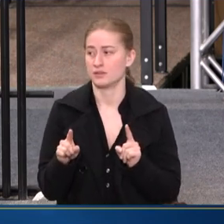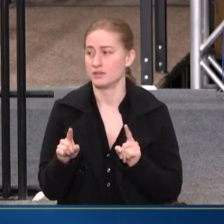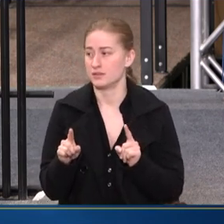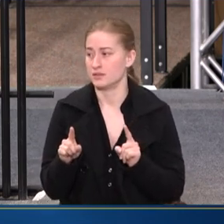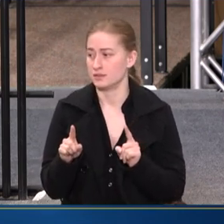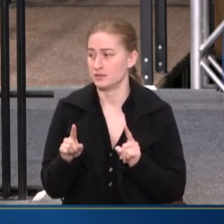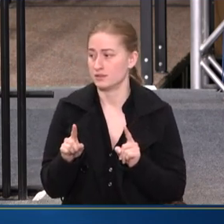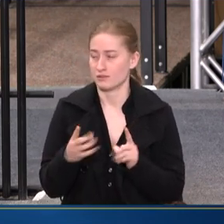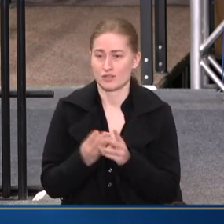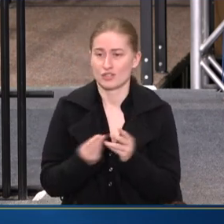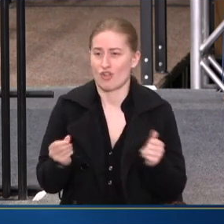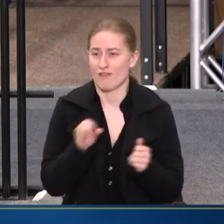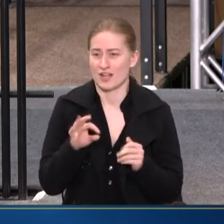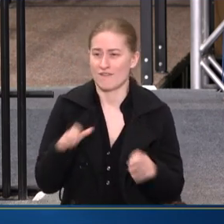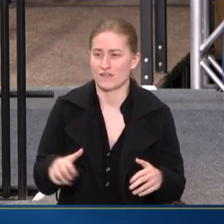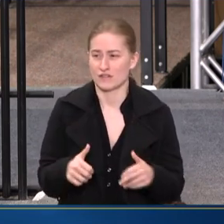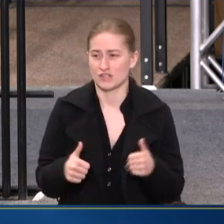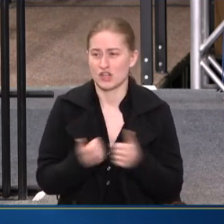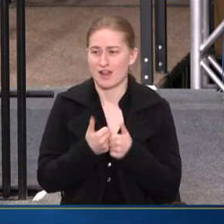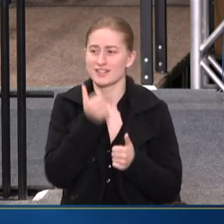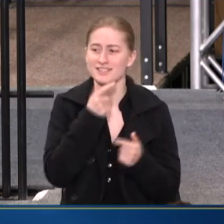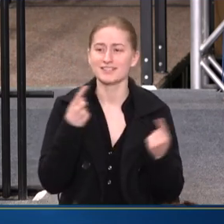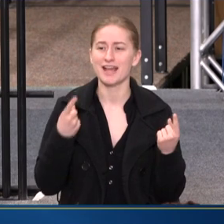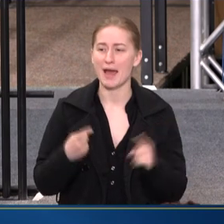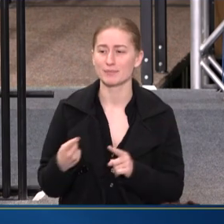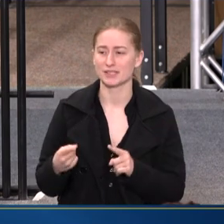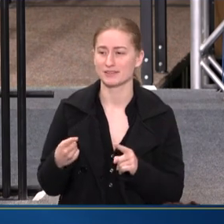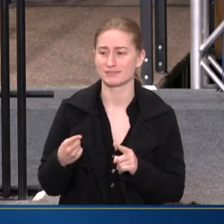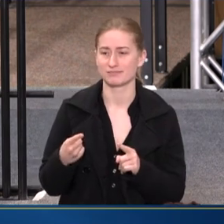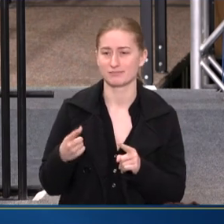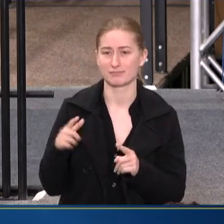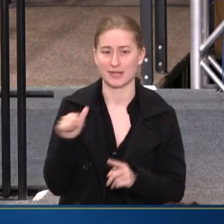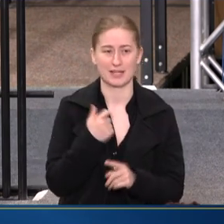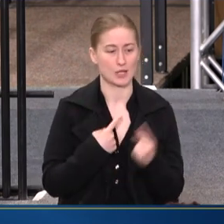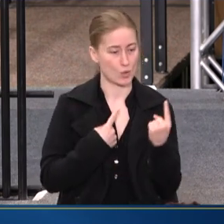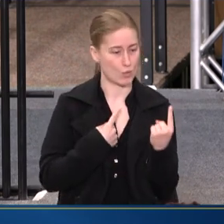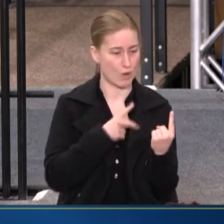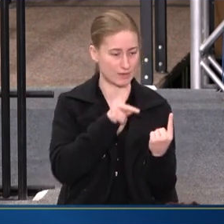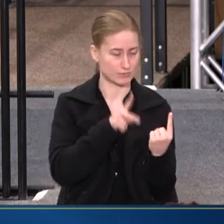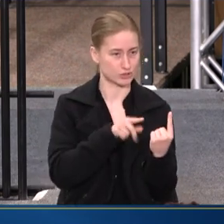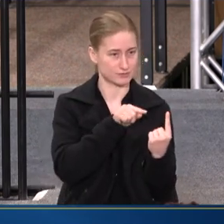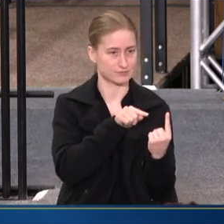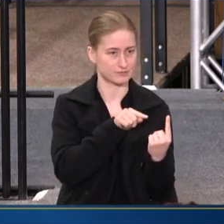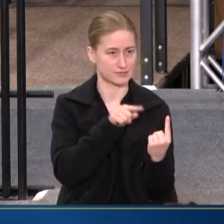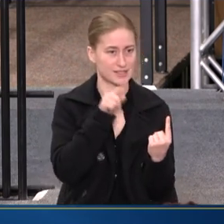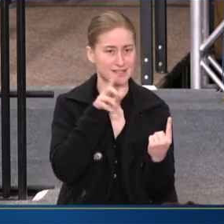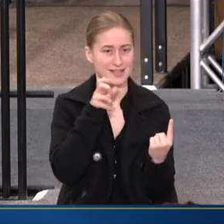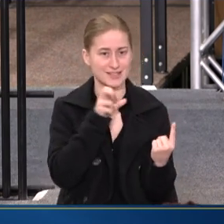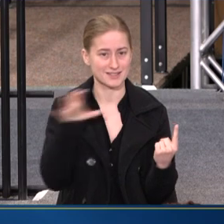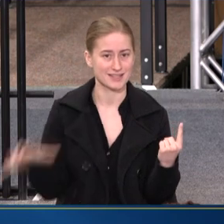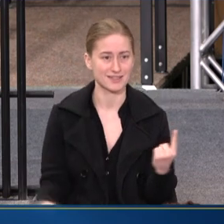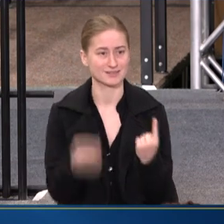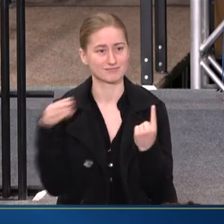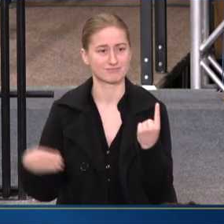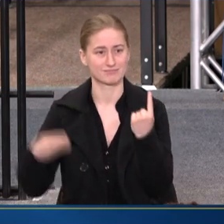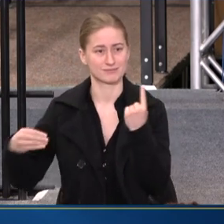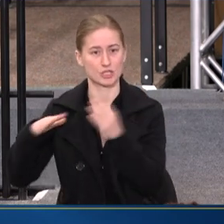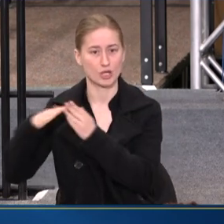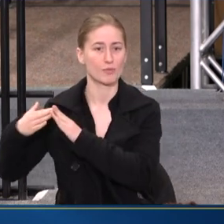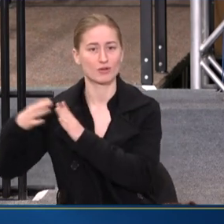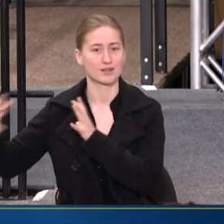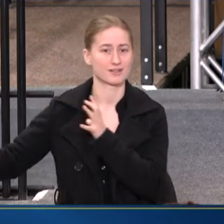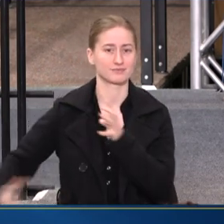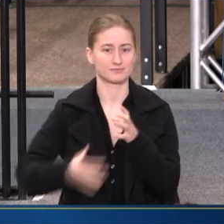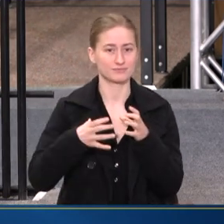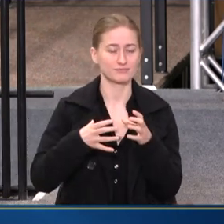SOLVING OF CHALLENGES DOESN'T HAPPEN BY ANY ONE ENTITY. IT TAKES COMMUNITY. SO WE